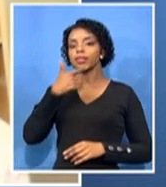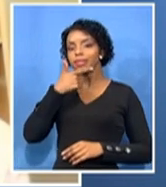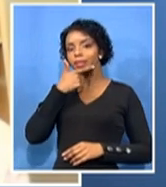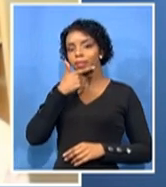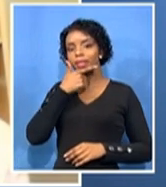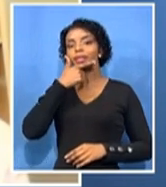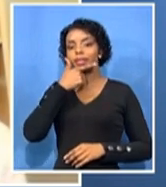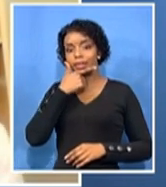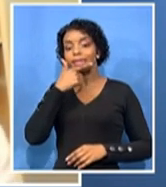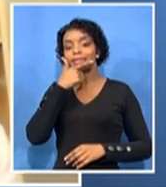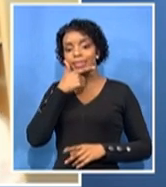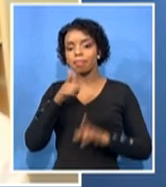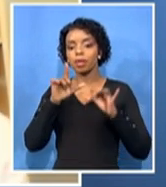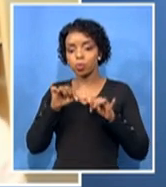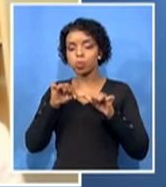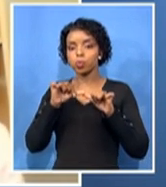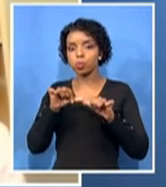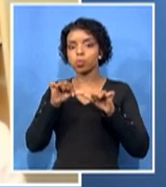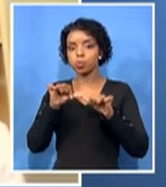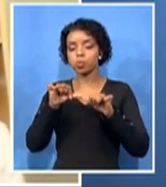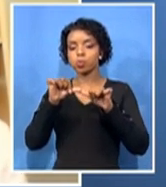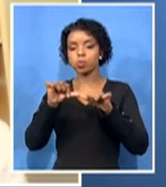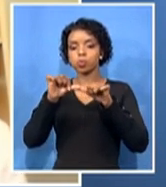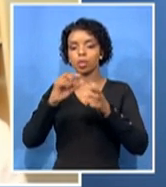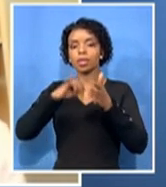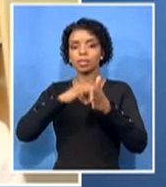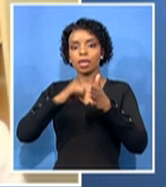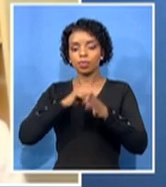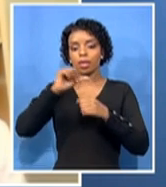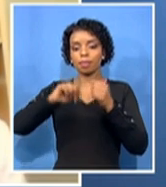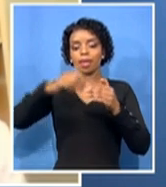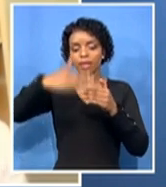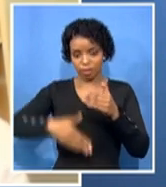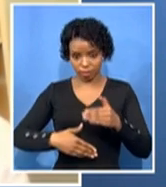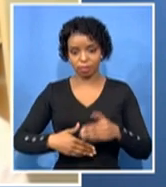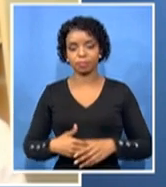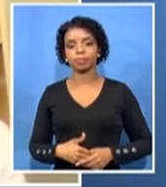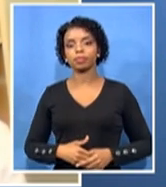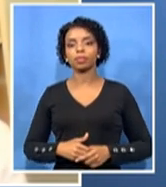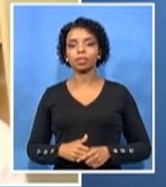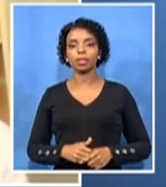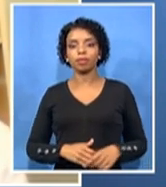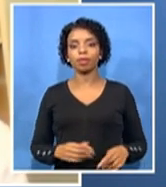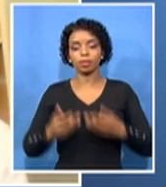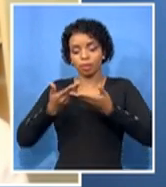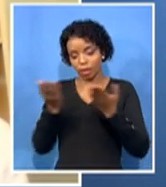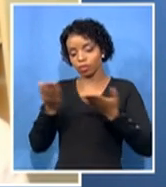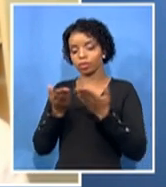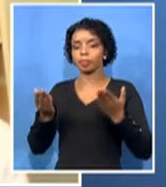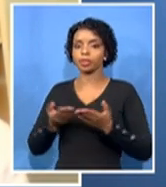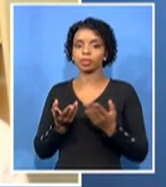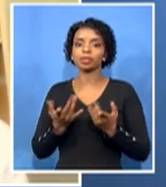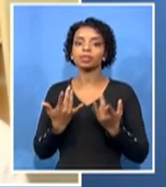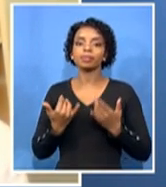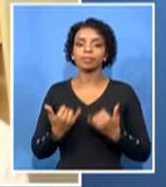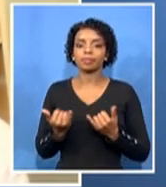January. So, but again, you know, every good mathematical forecast, you know,